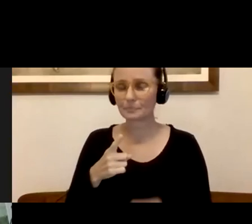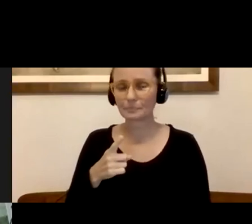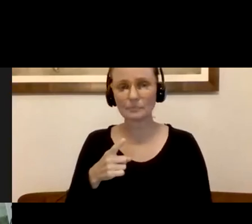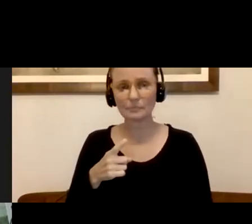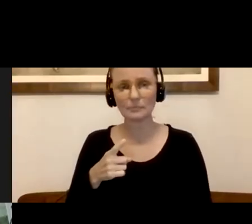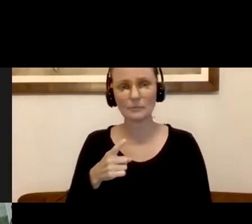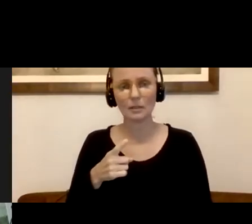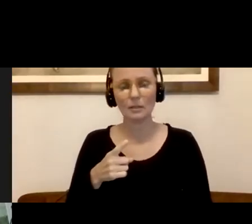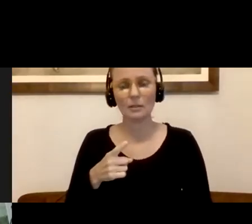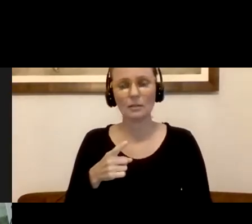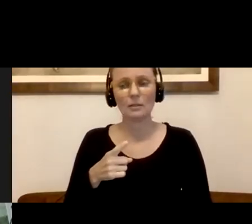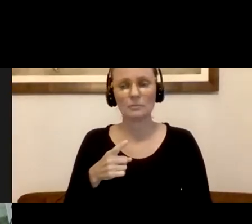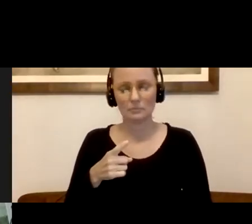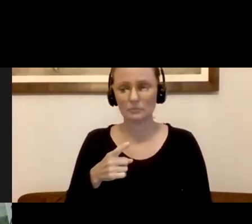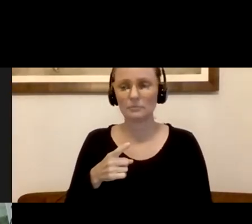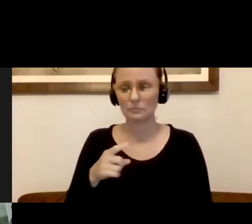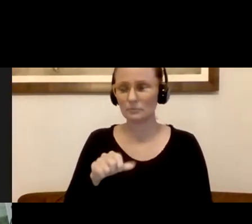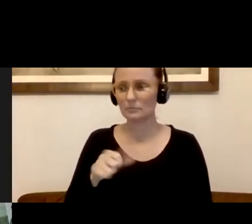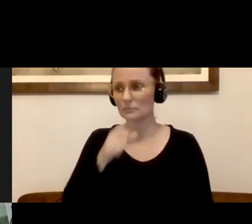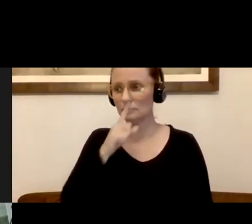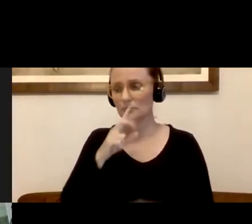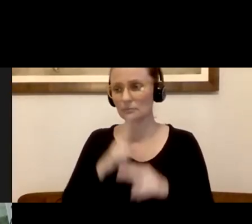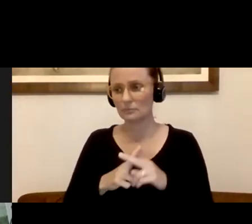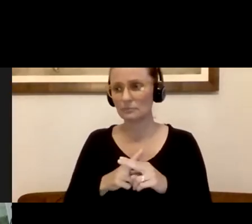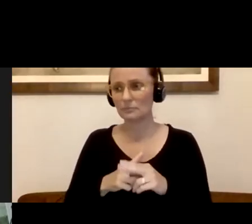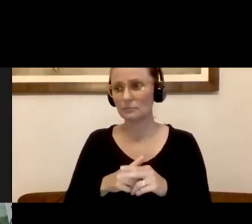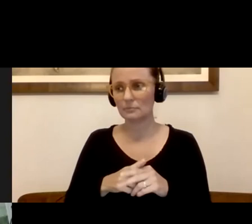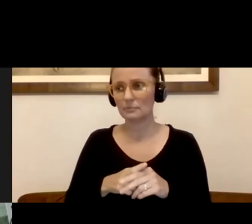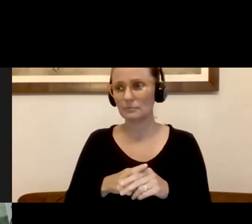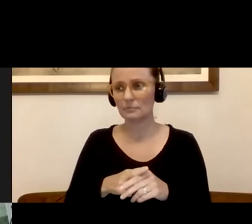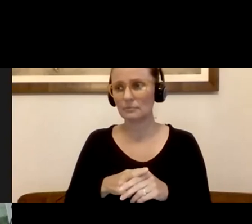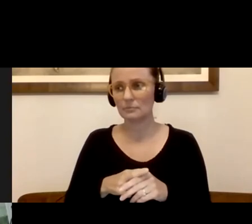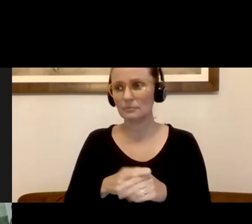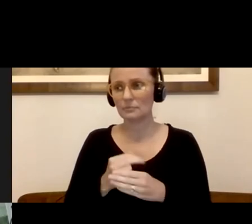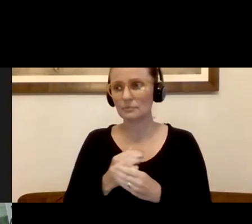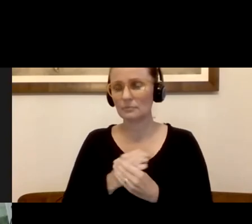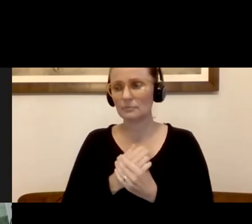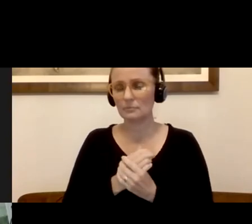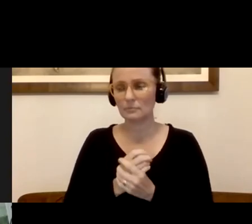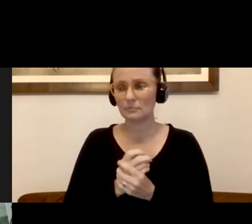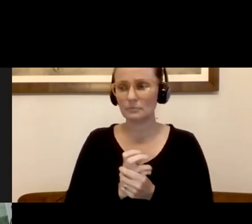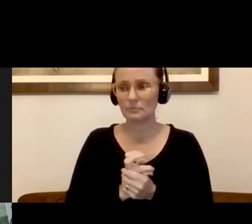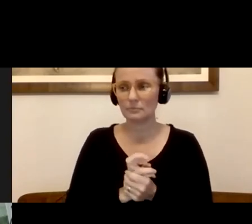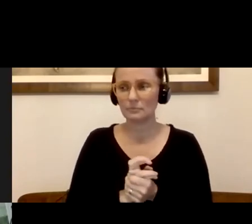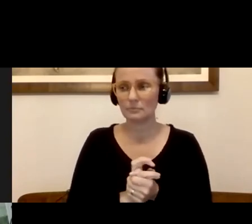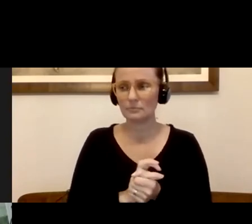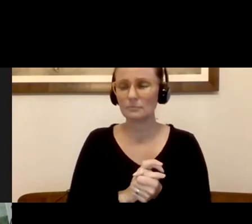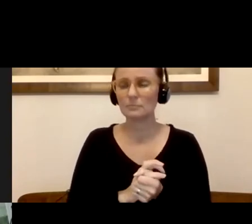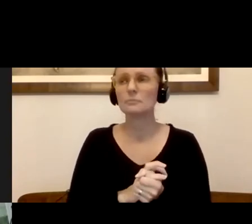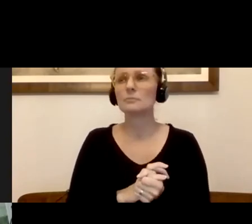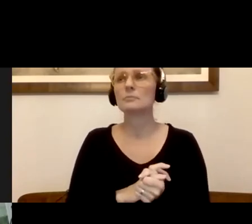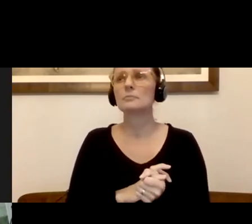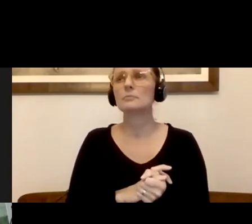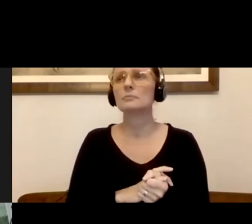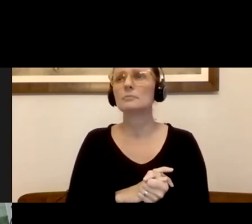is extremely difficult these days to get quarters to do laundry with very, uh, and, uh, and very unsanitary to